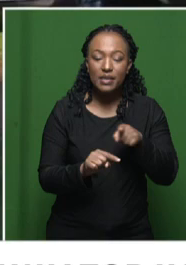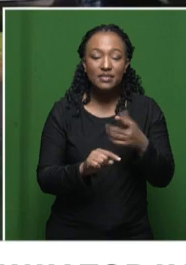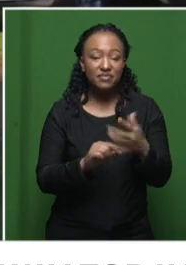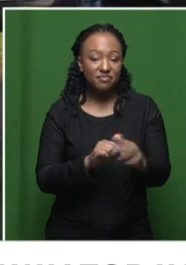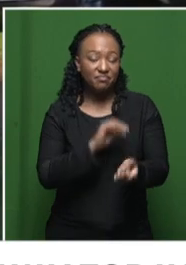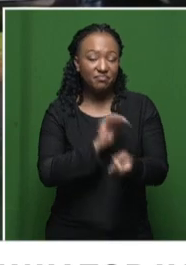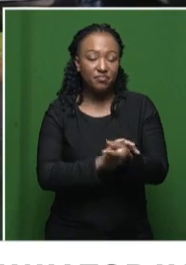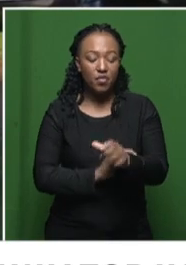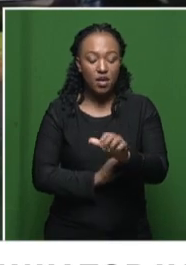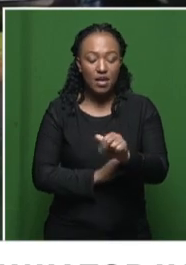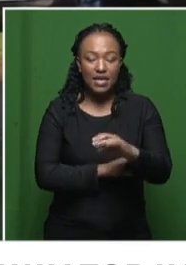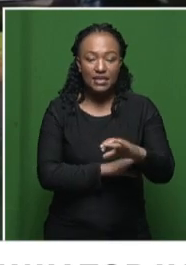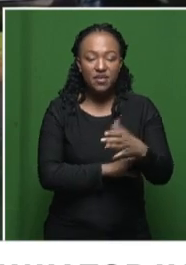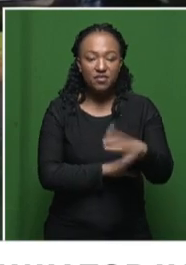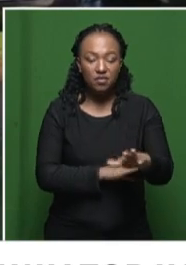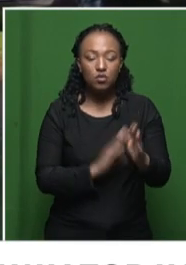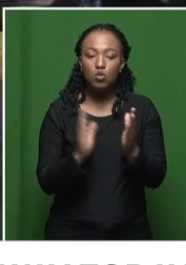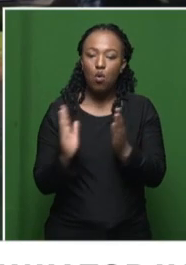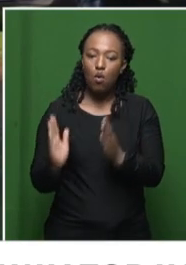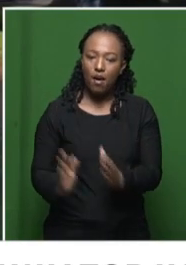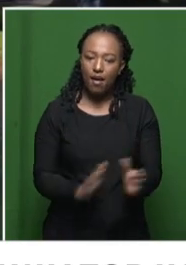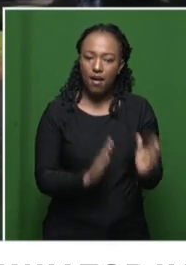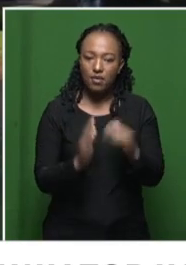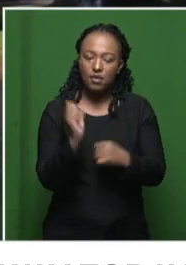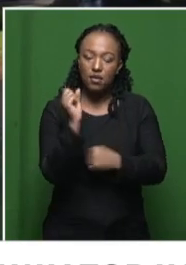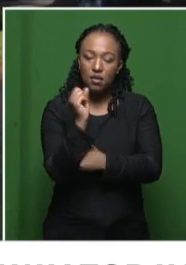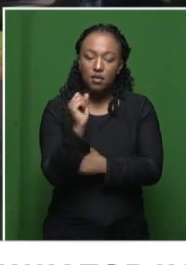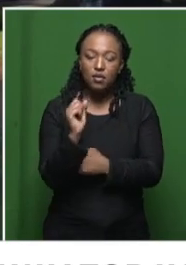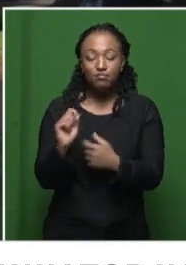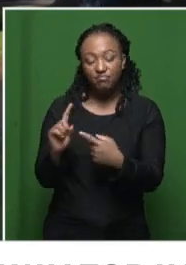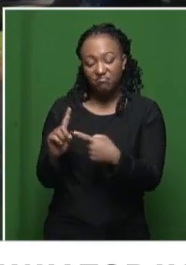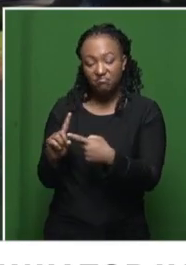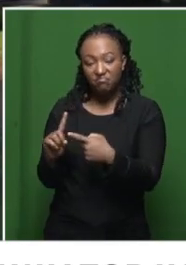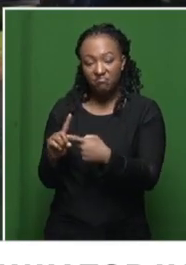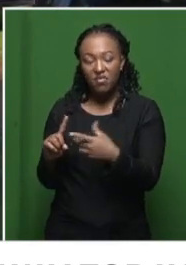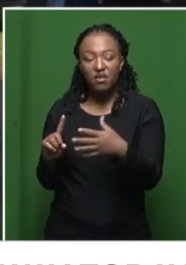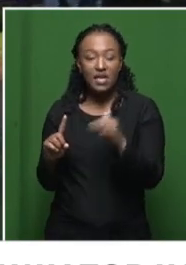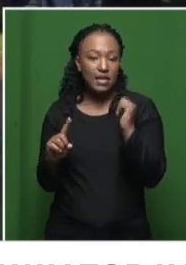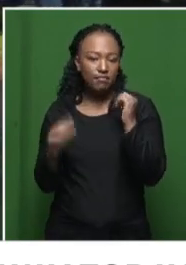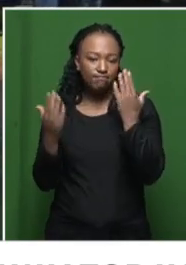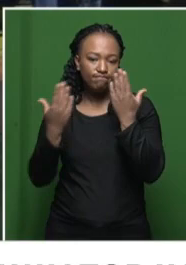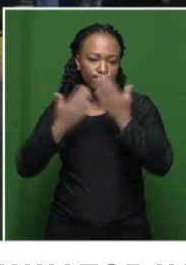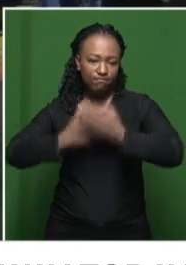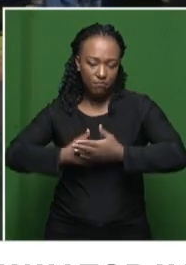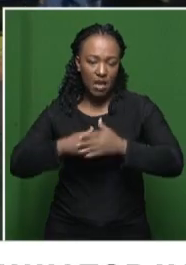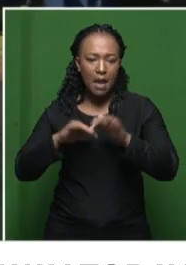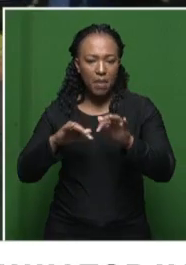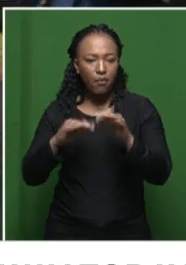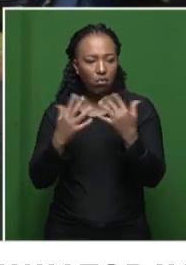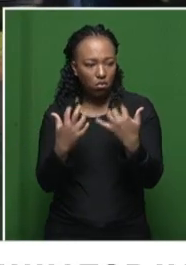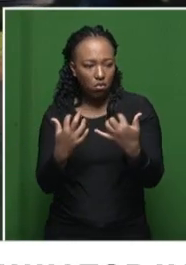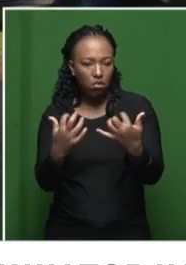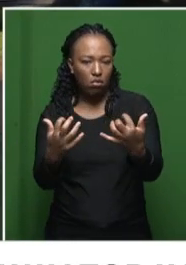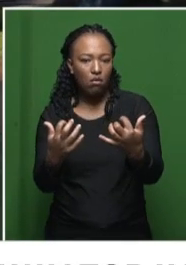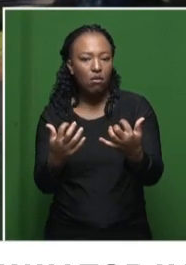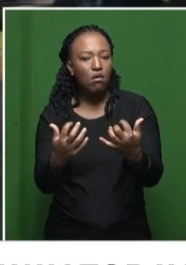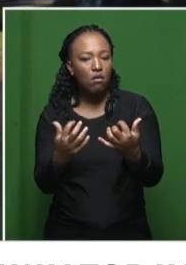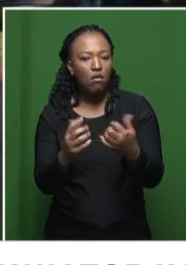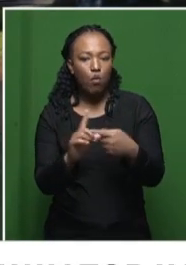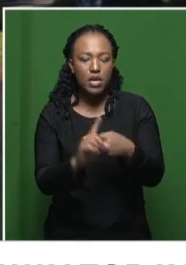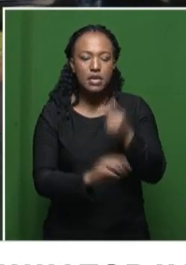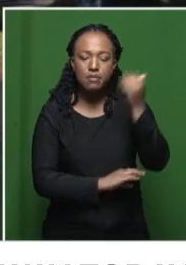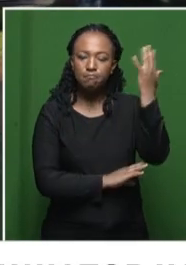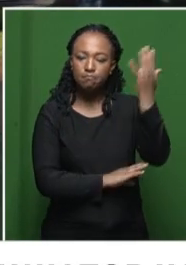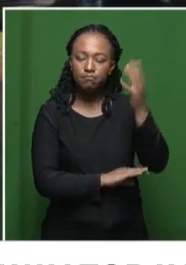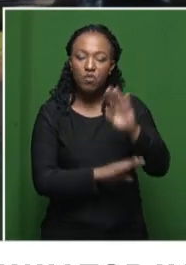ANC's National Organising Office. But Babalo Matigizala last night received delegates whom are supporting him at the APSA